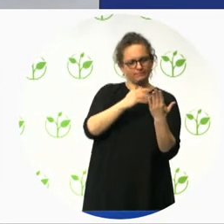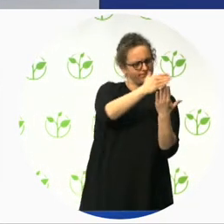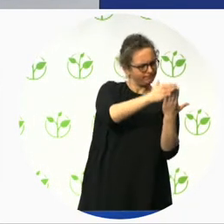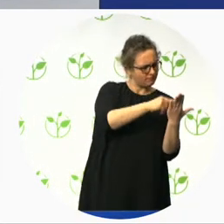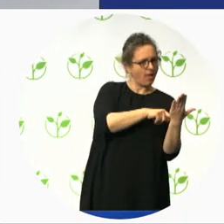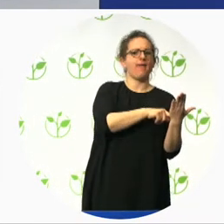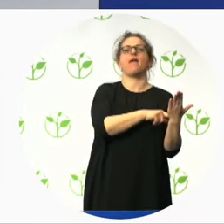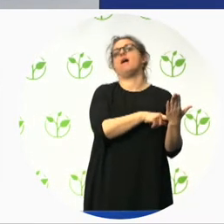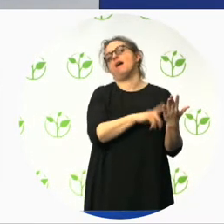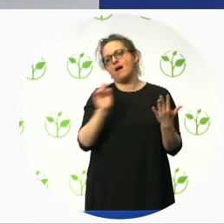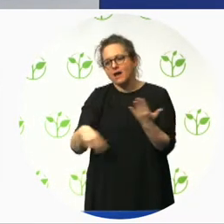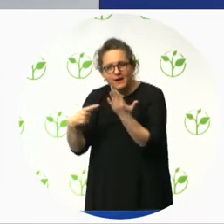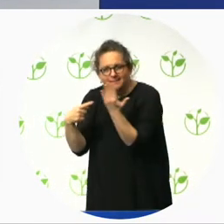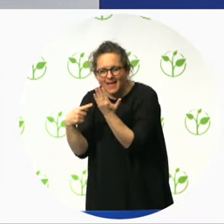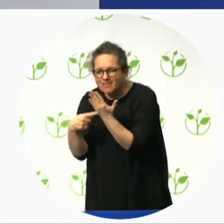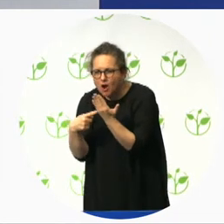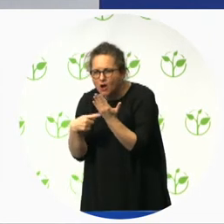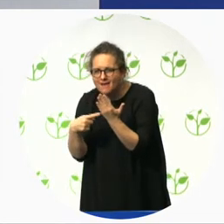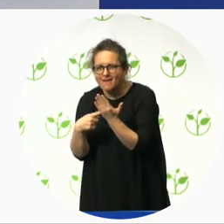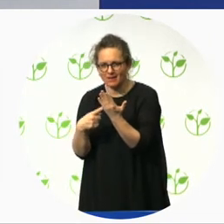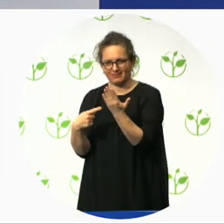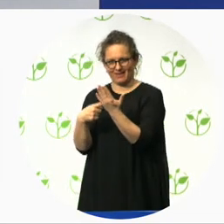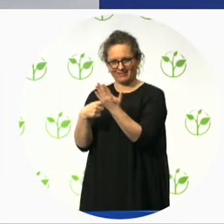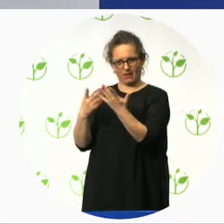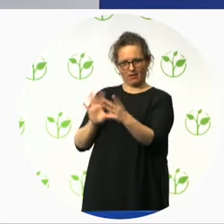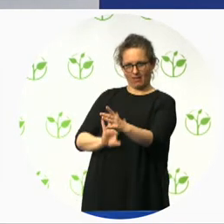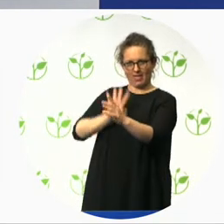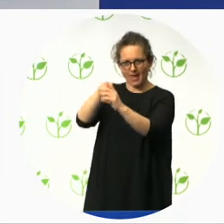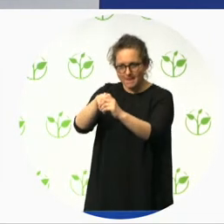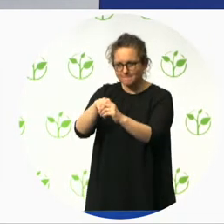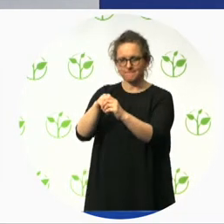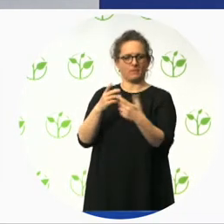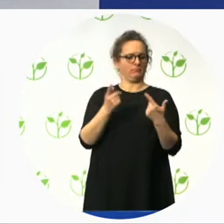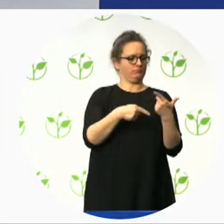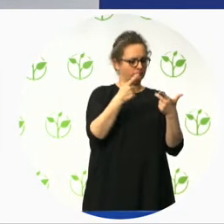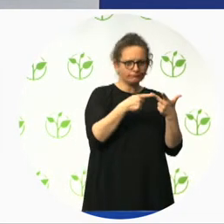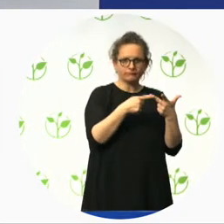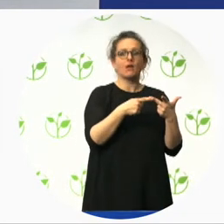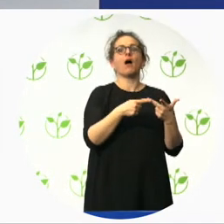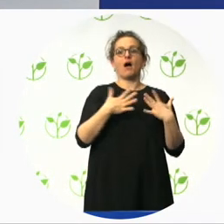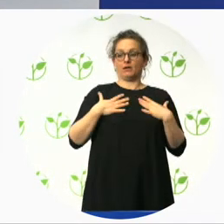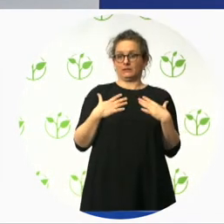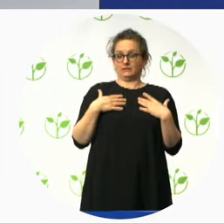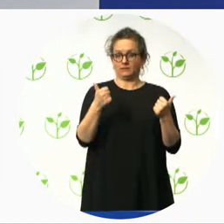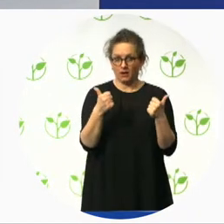stated objectives. of health, safety, accessibility, fire and structural protection and environment.